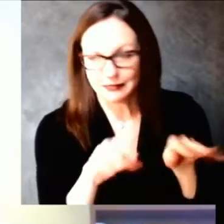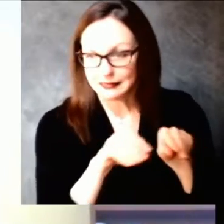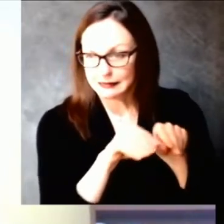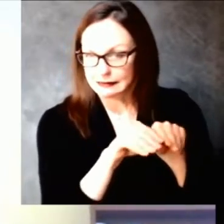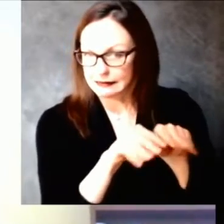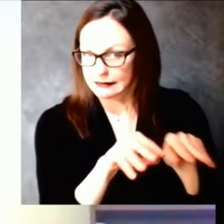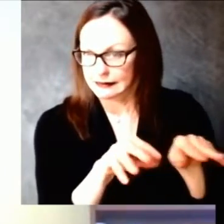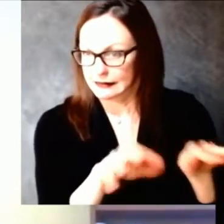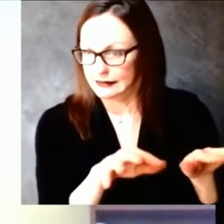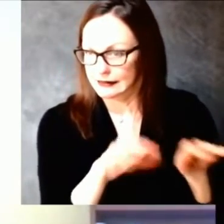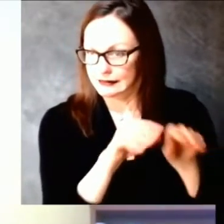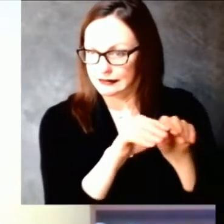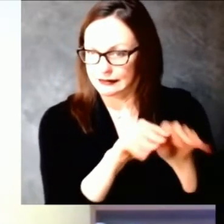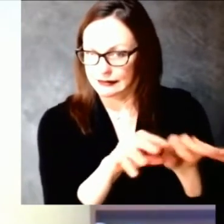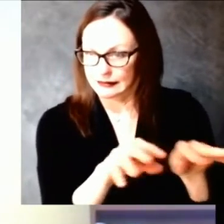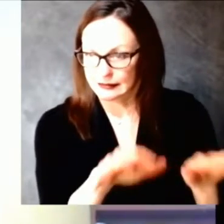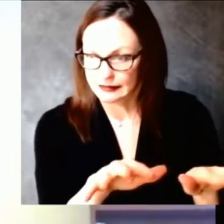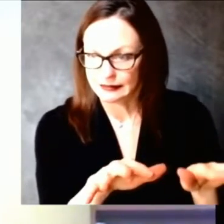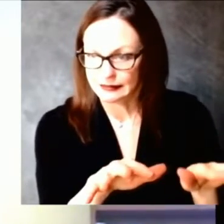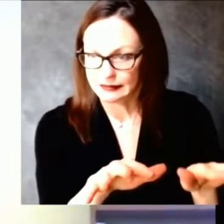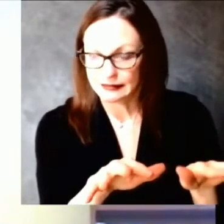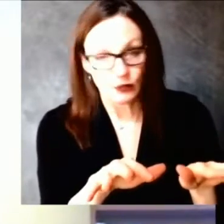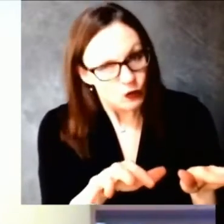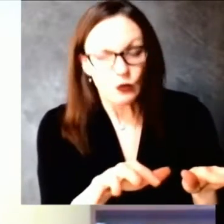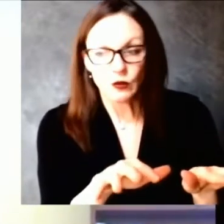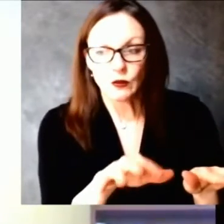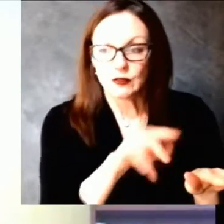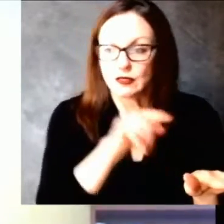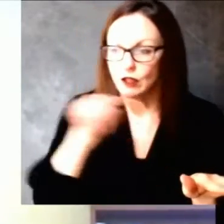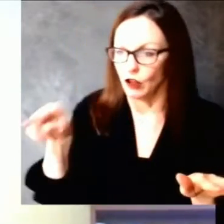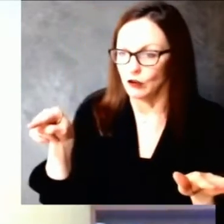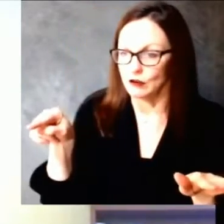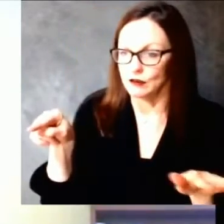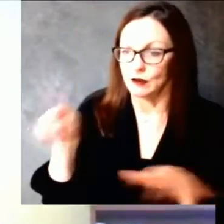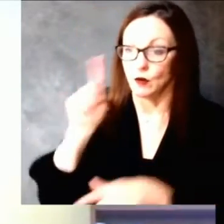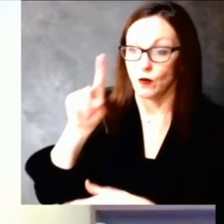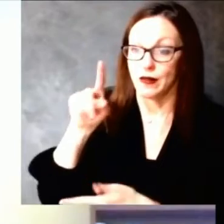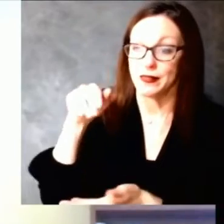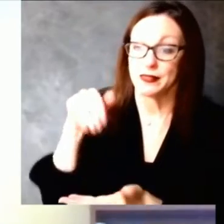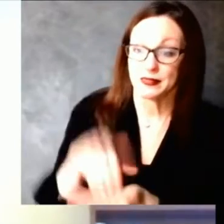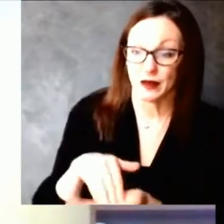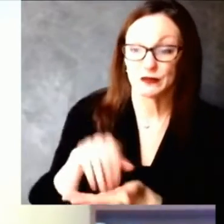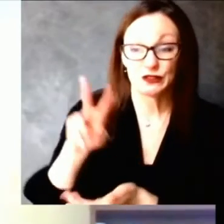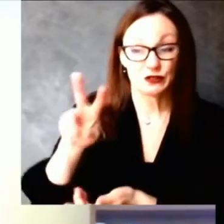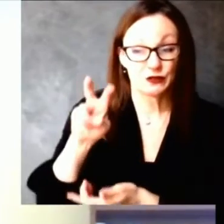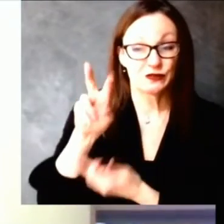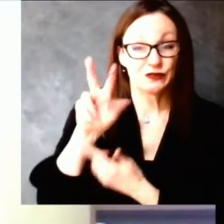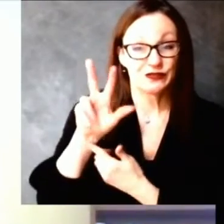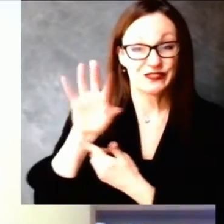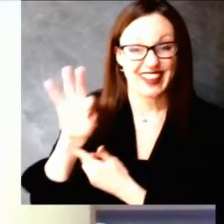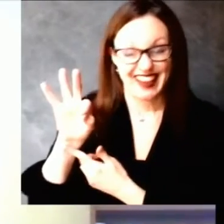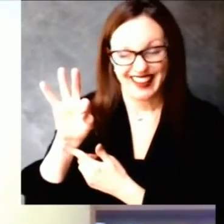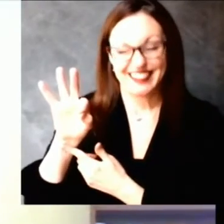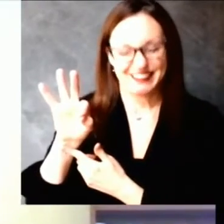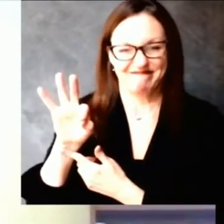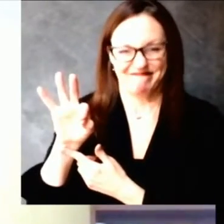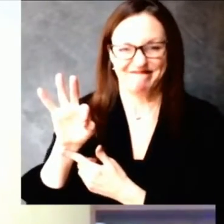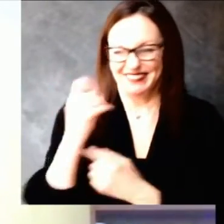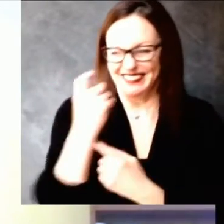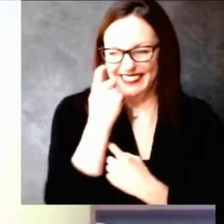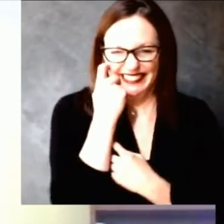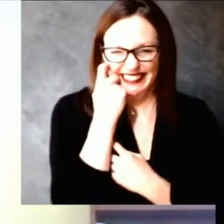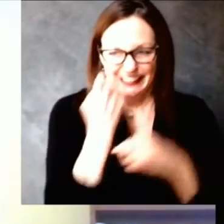which brings our total confirmed cases of COVID-19 to 553,110